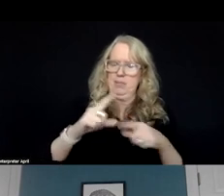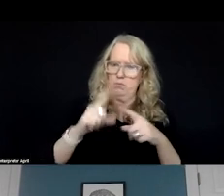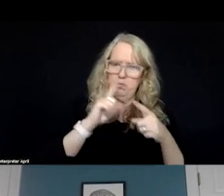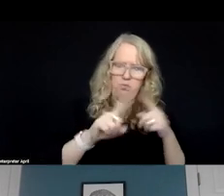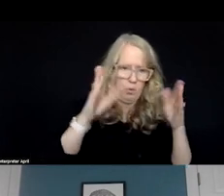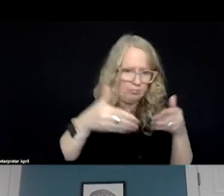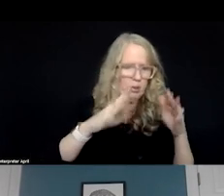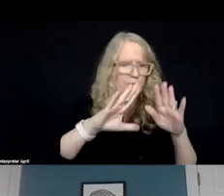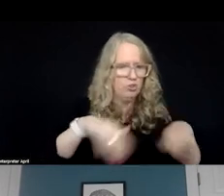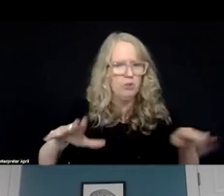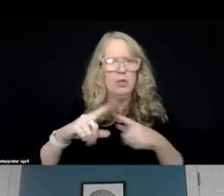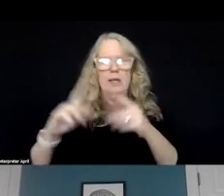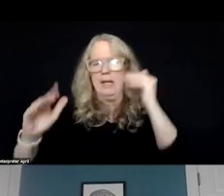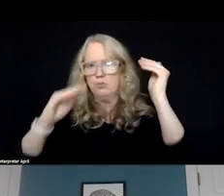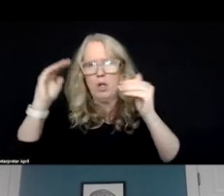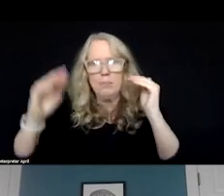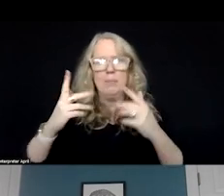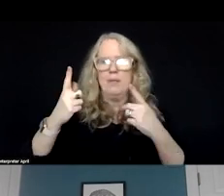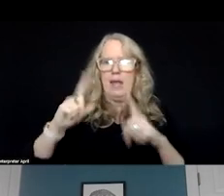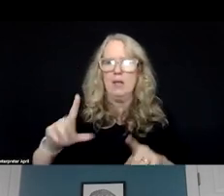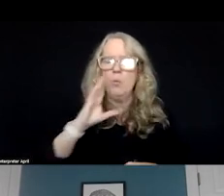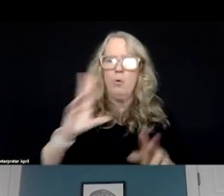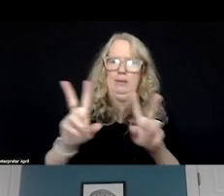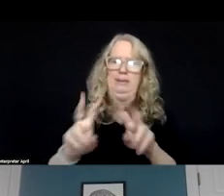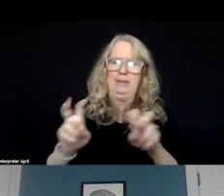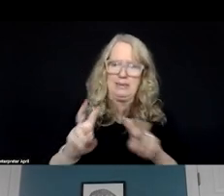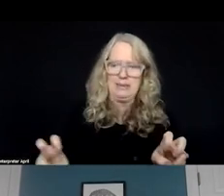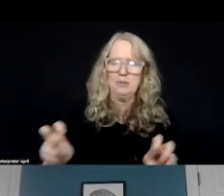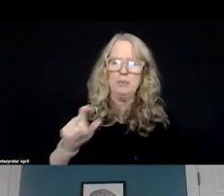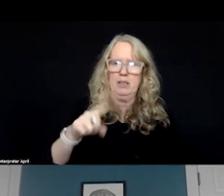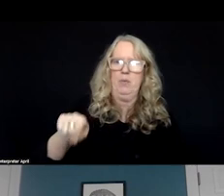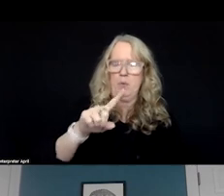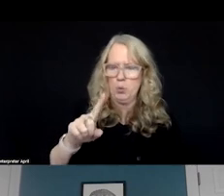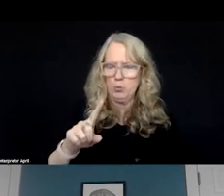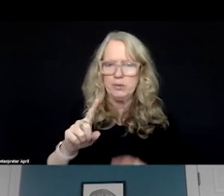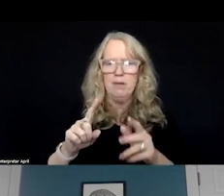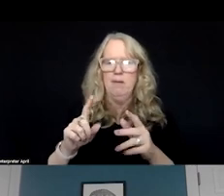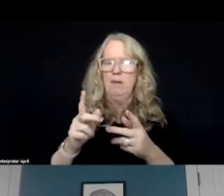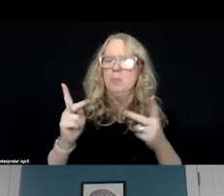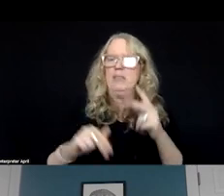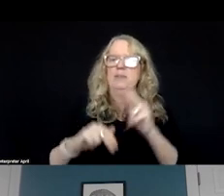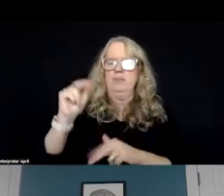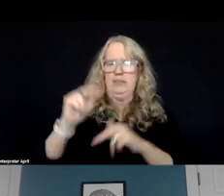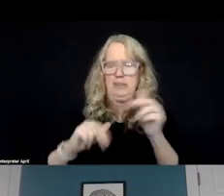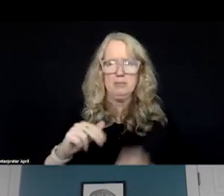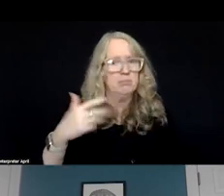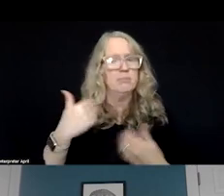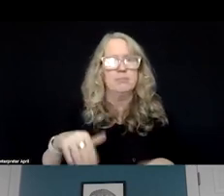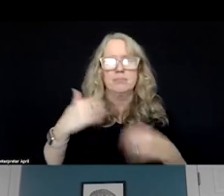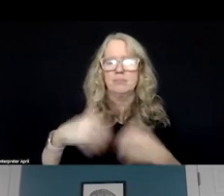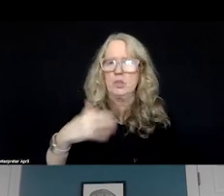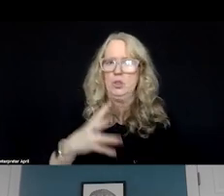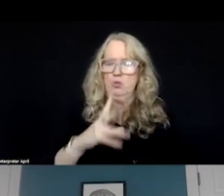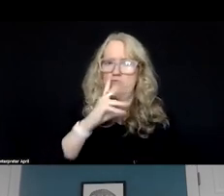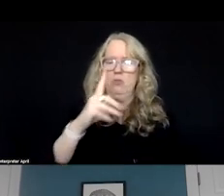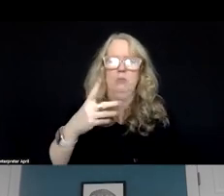who happened to be doing assessments in those facilities. And so, it was a pretty